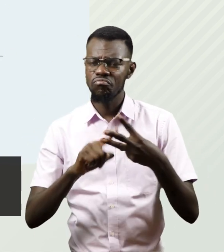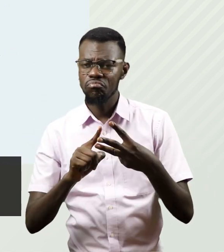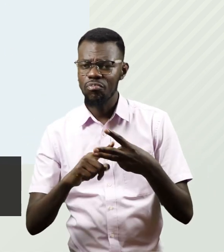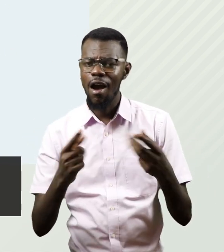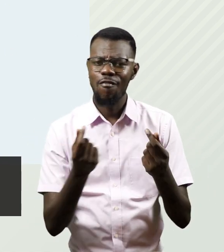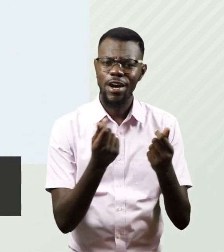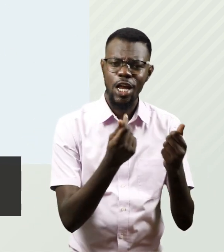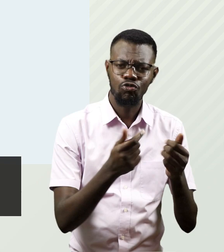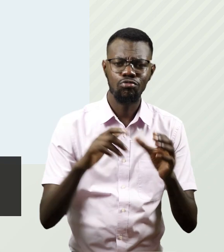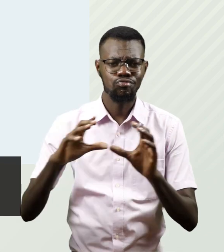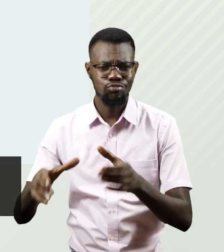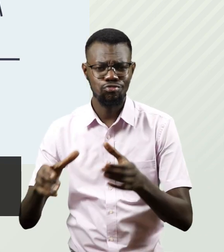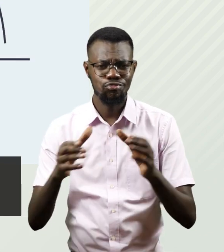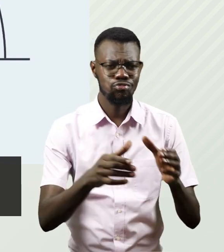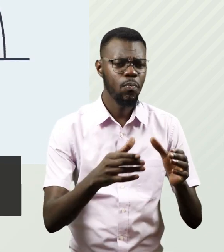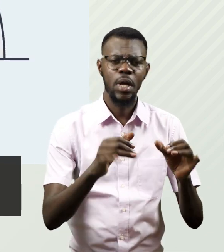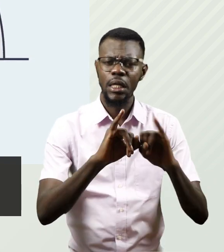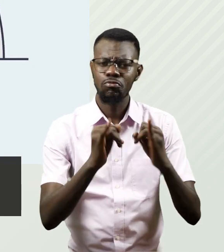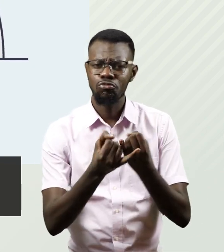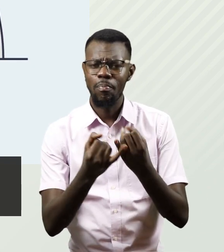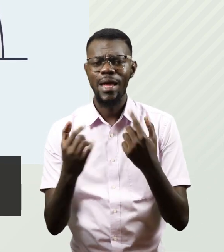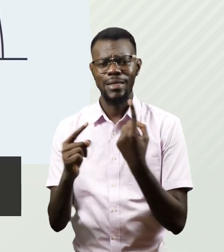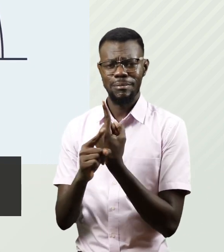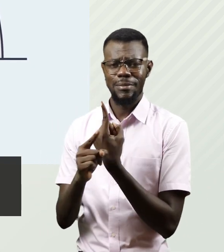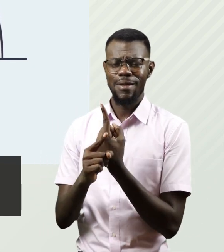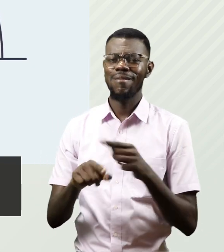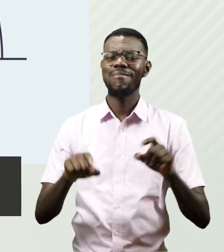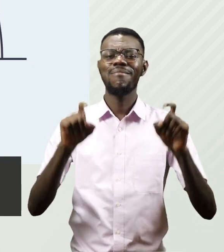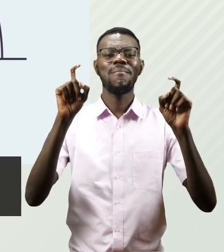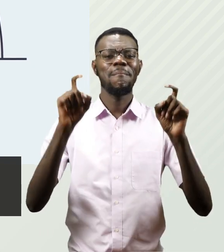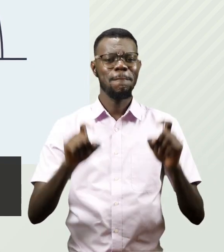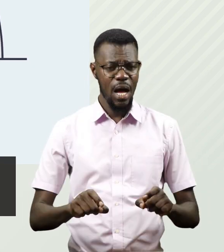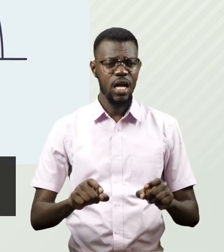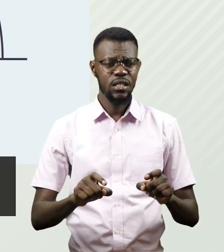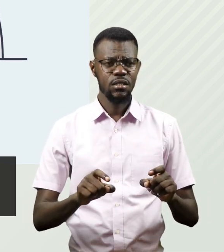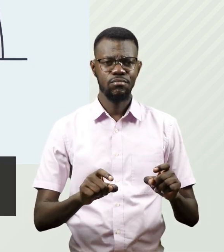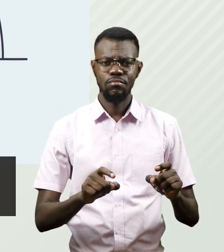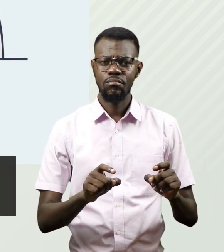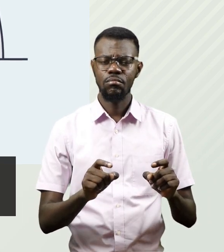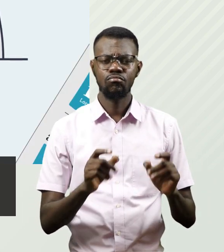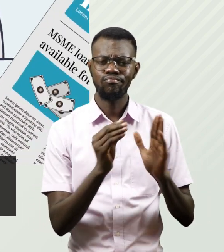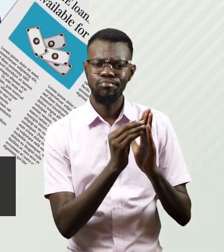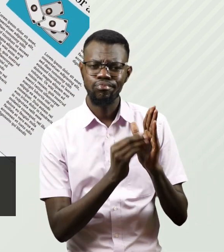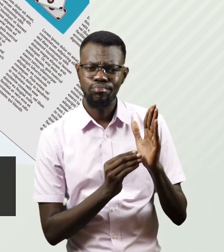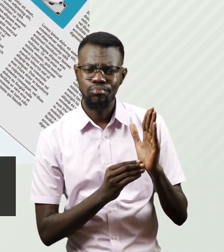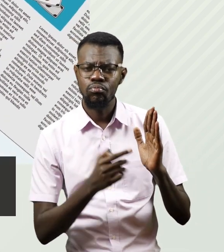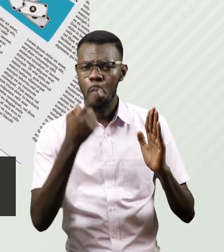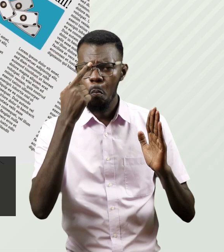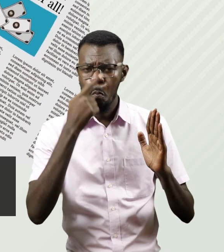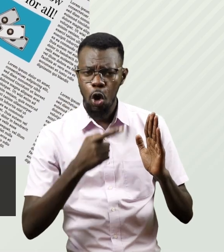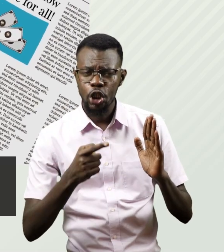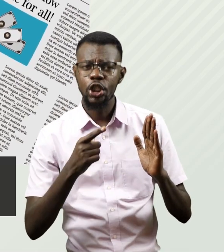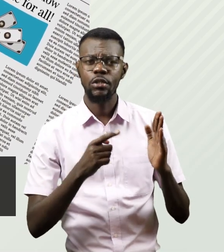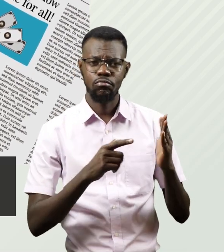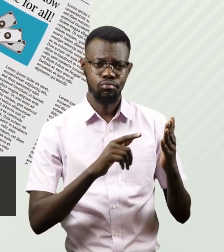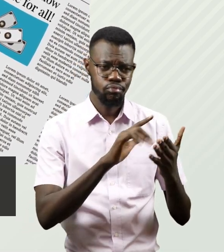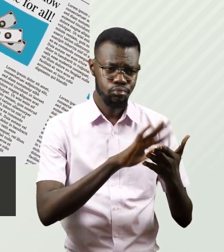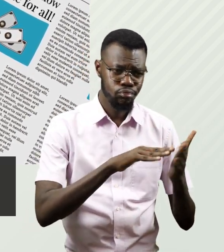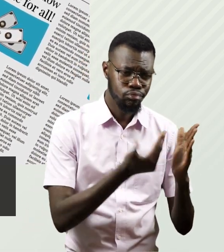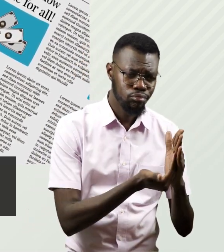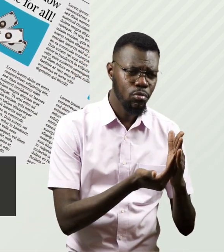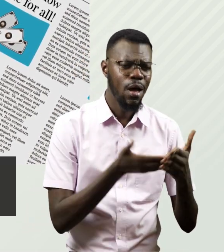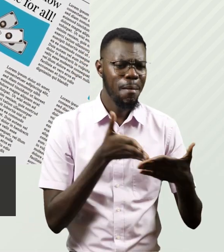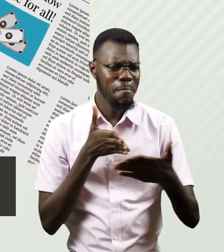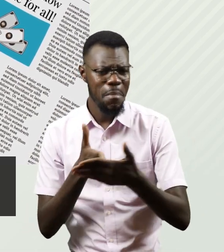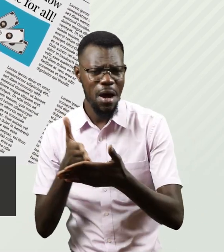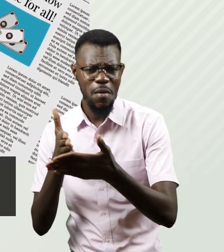stakeholders should put in place policies and frameworks to address the barriers, reach out to persons